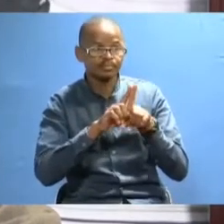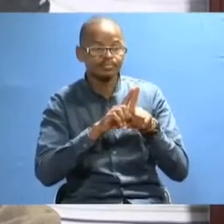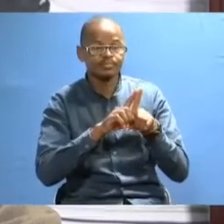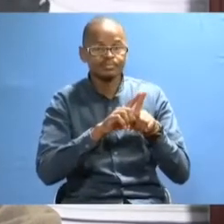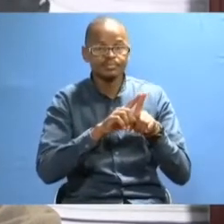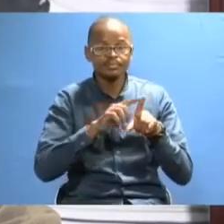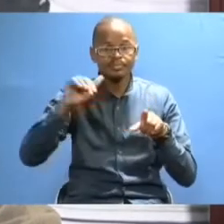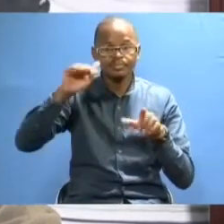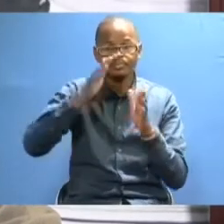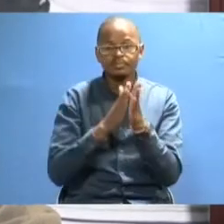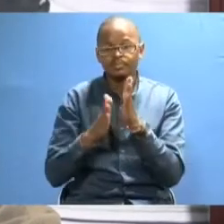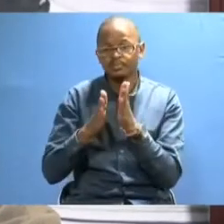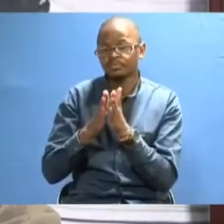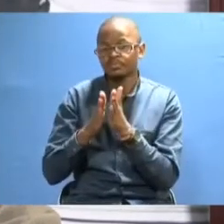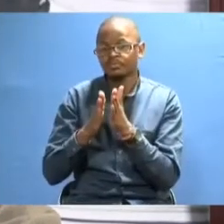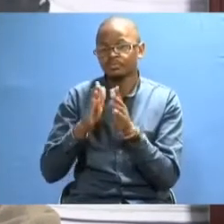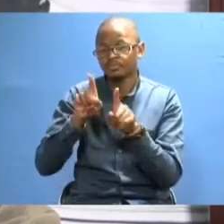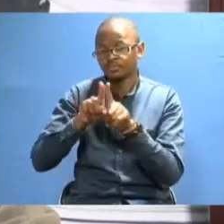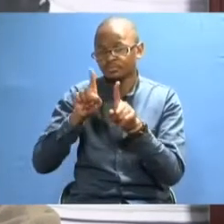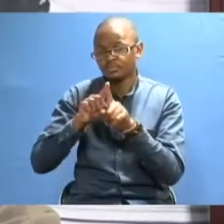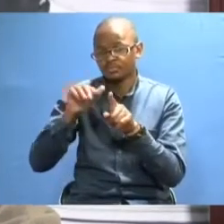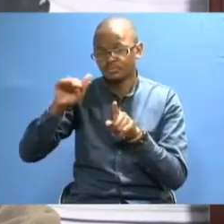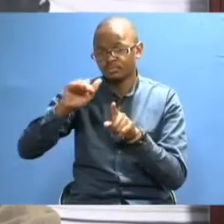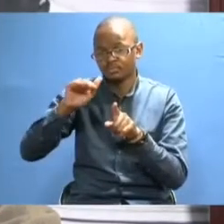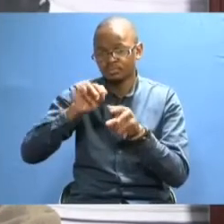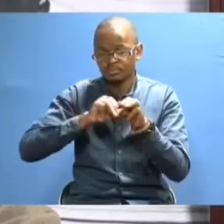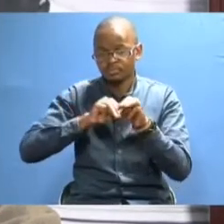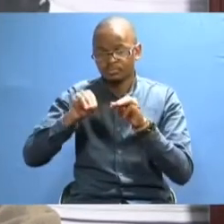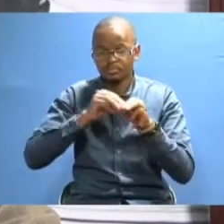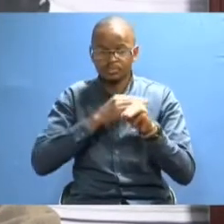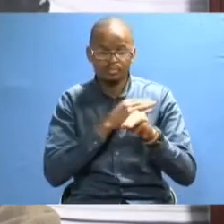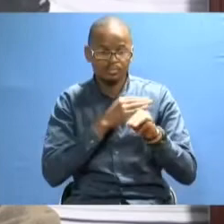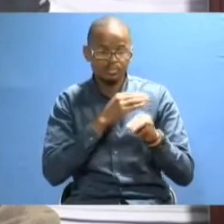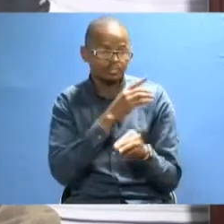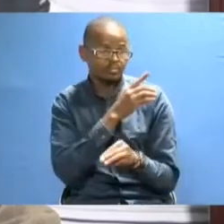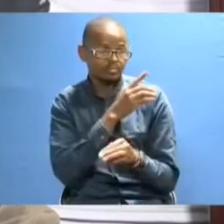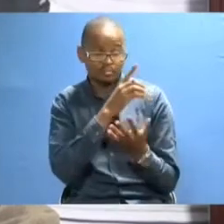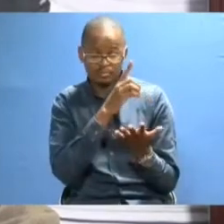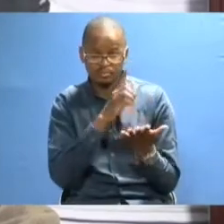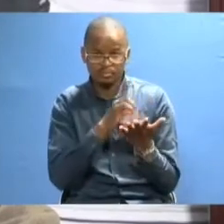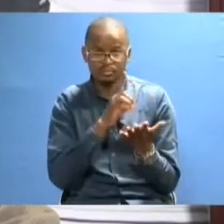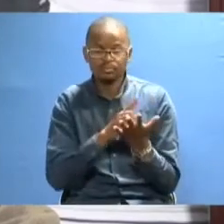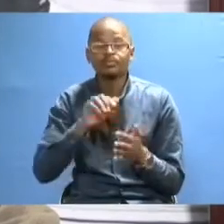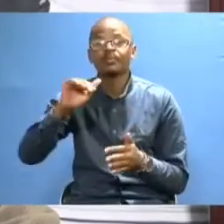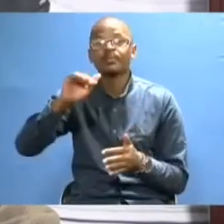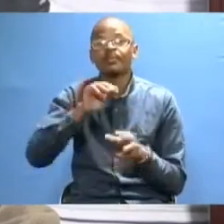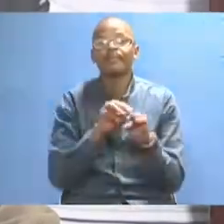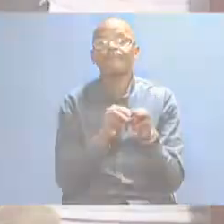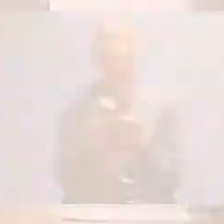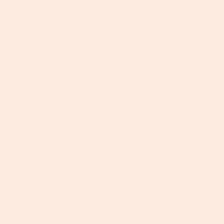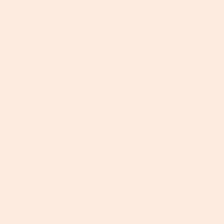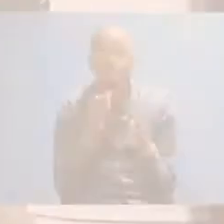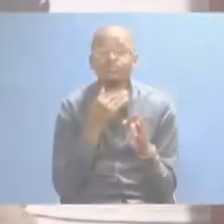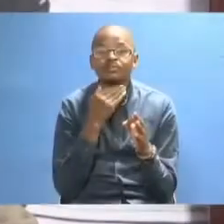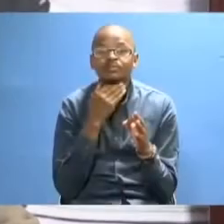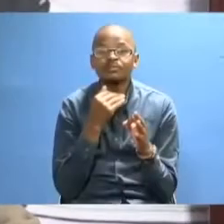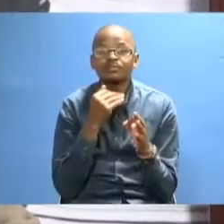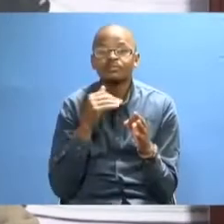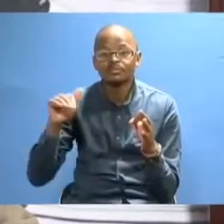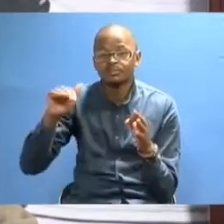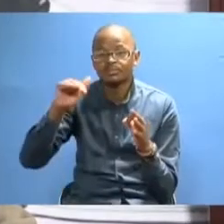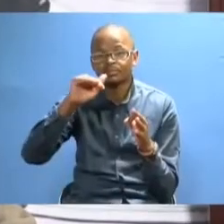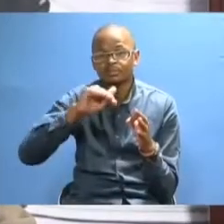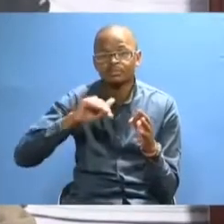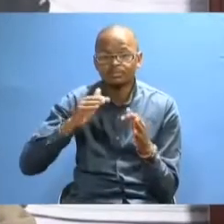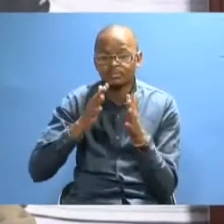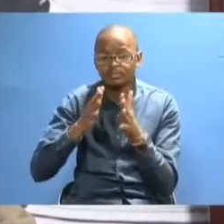and then Bachelor of Environmental Planning and Management, Master of Environmental Planning and Management, and Doctor of Philosophy in Environmental Planning and Management. If you want to be